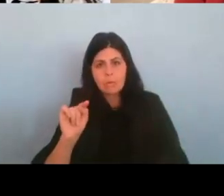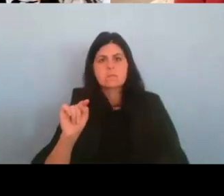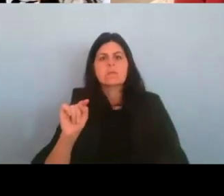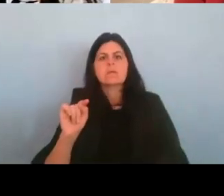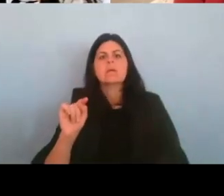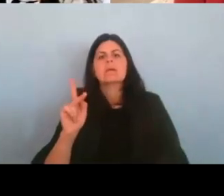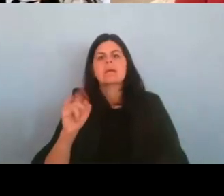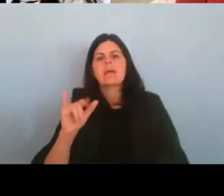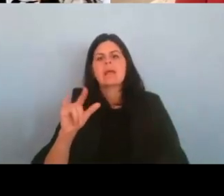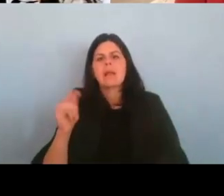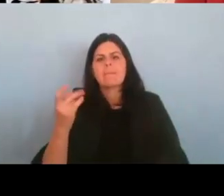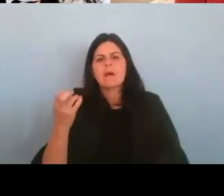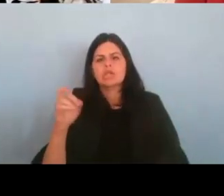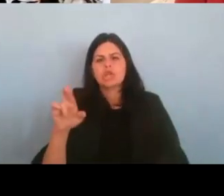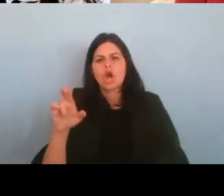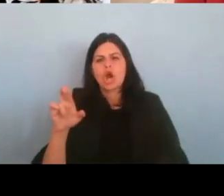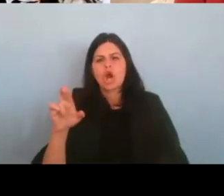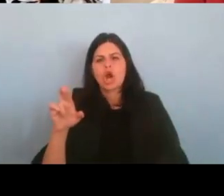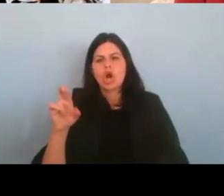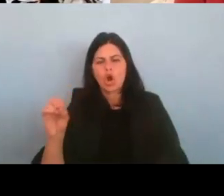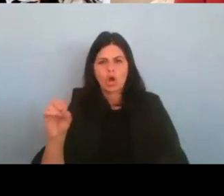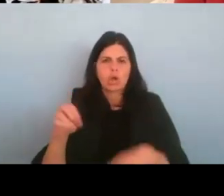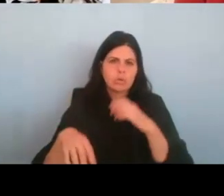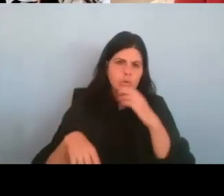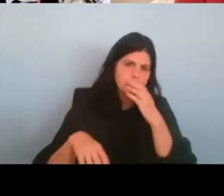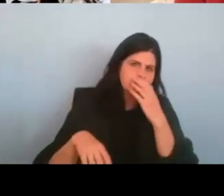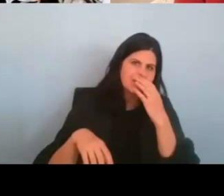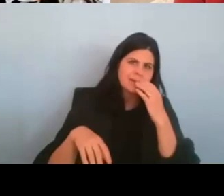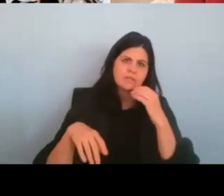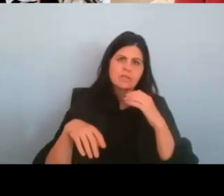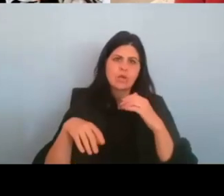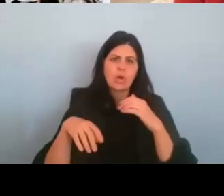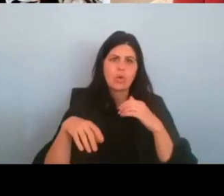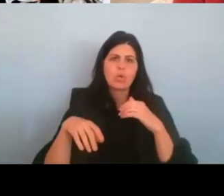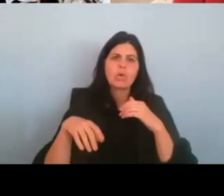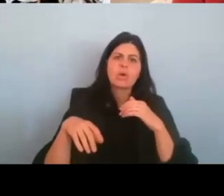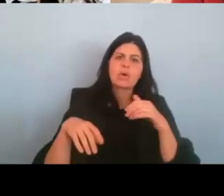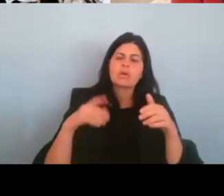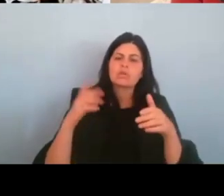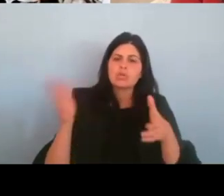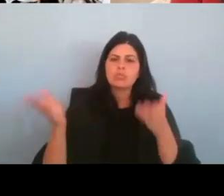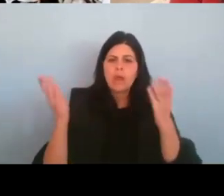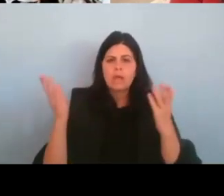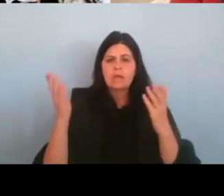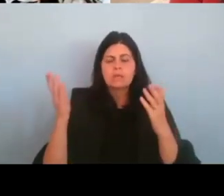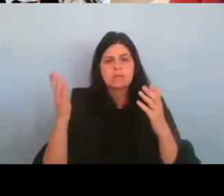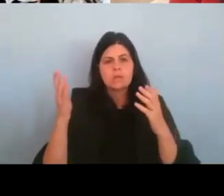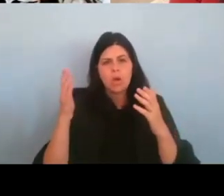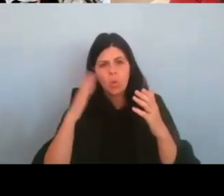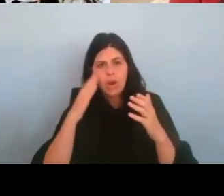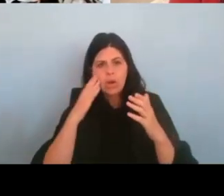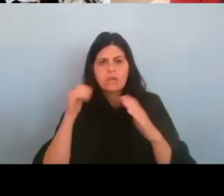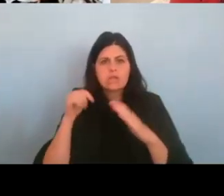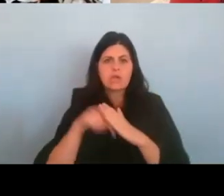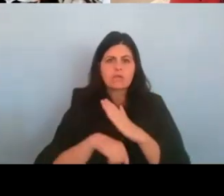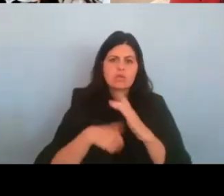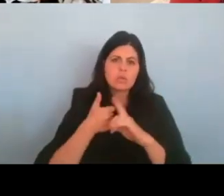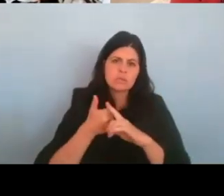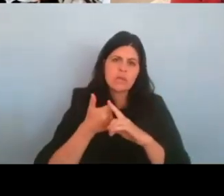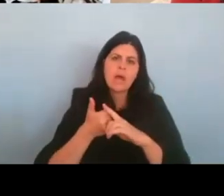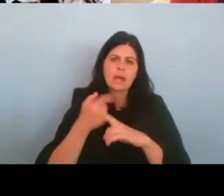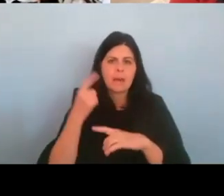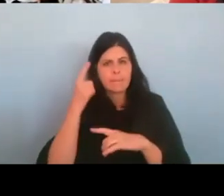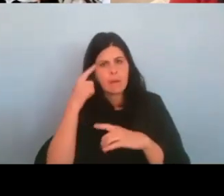in the world, um, to raise awareness about, uh, suicide and mental health struggles in the disability community. And so we